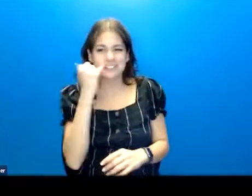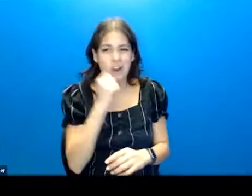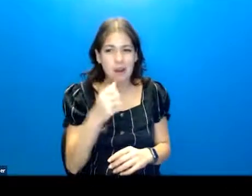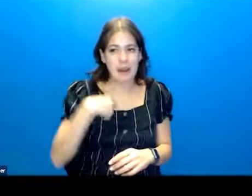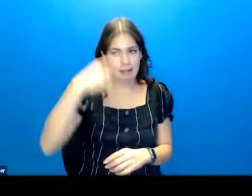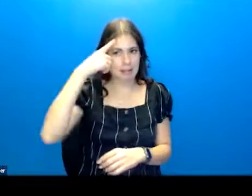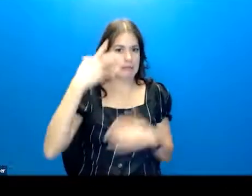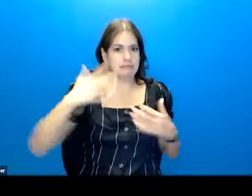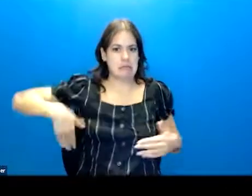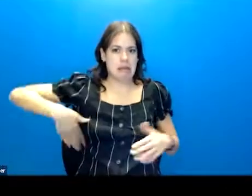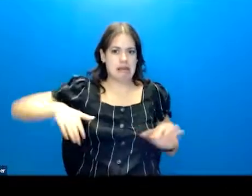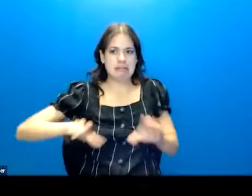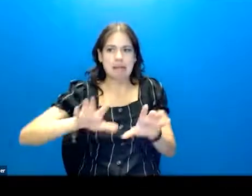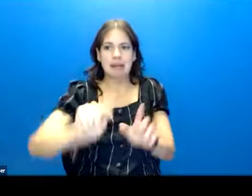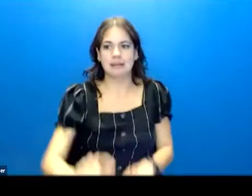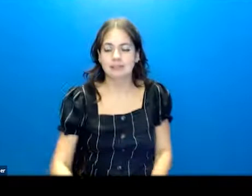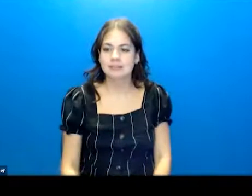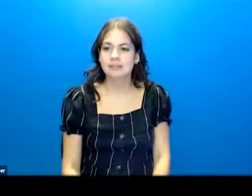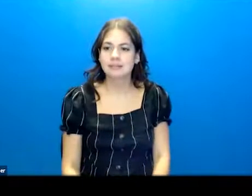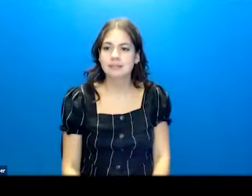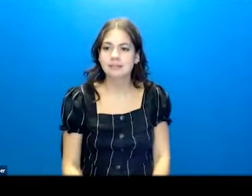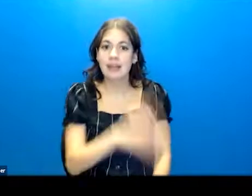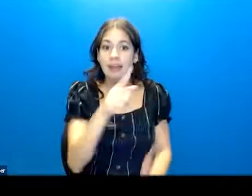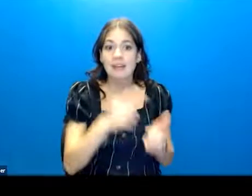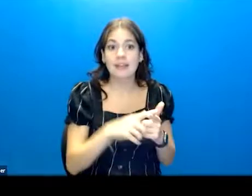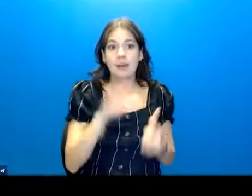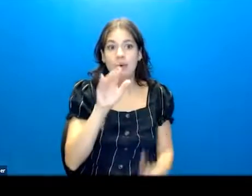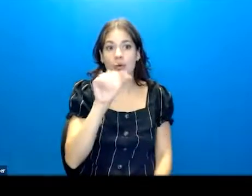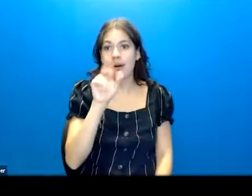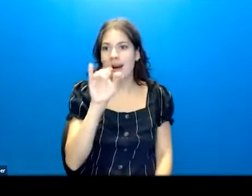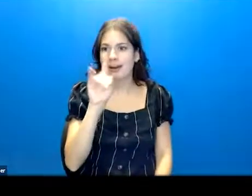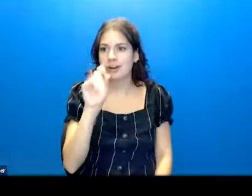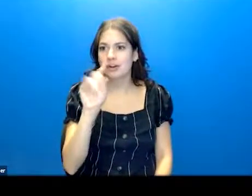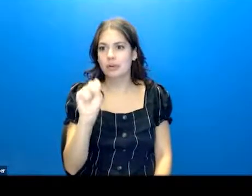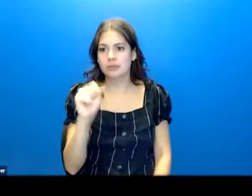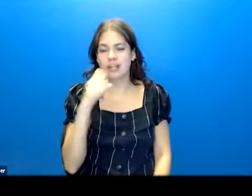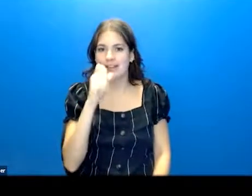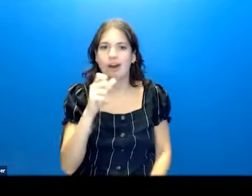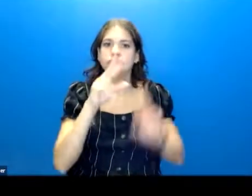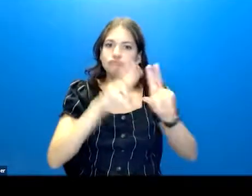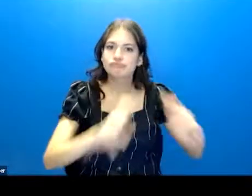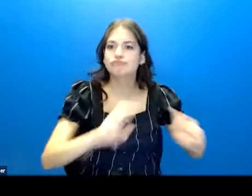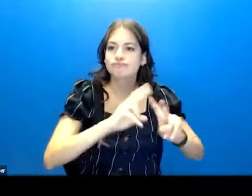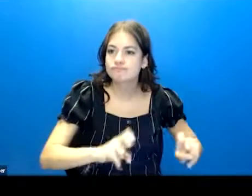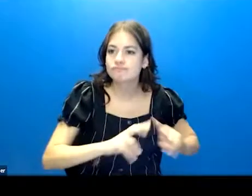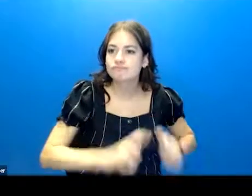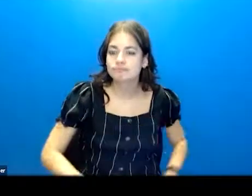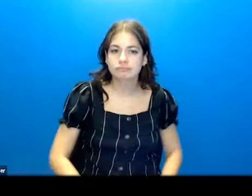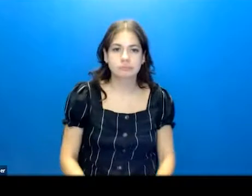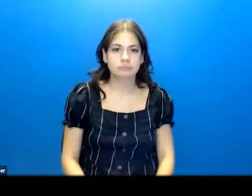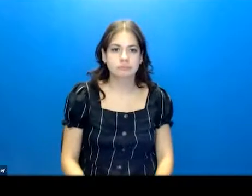think you haven't done it. And then when the auditors come in, we haven't been thorough. Okay.